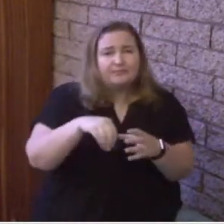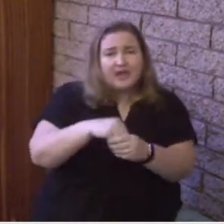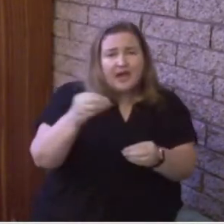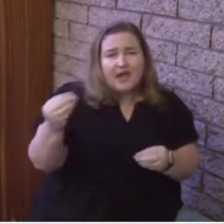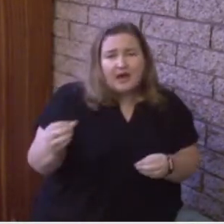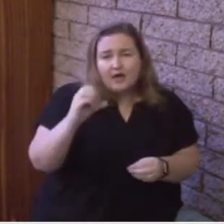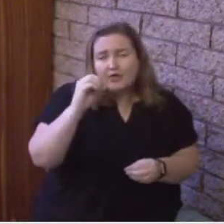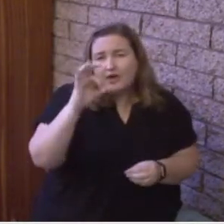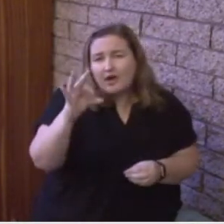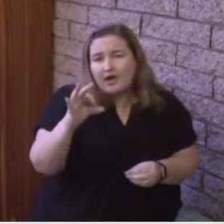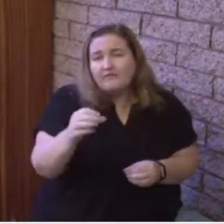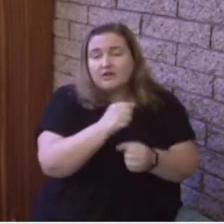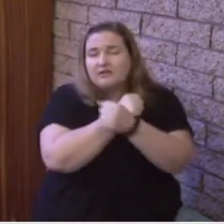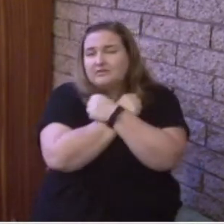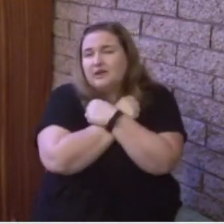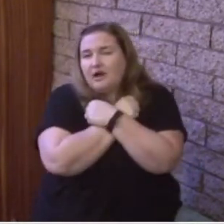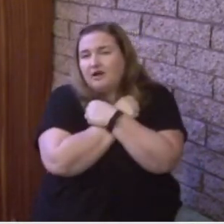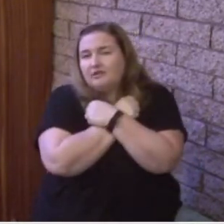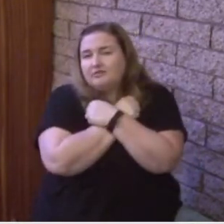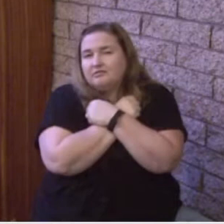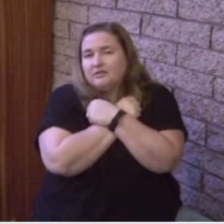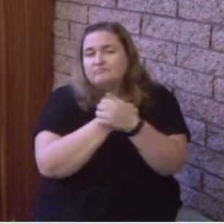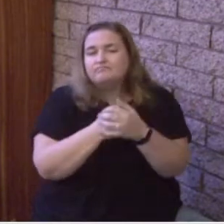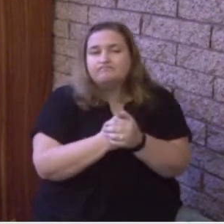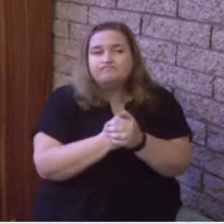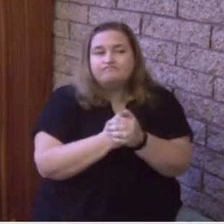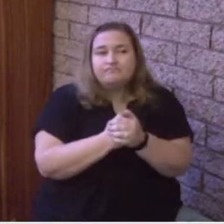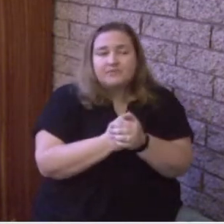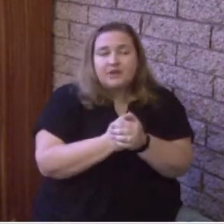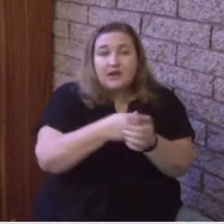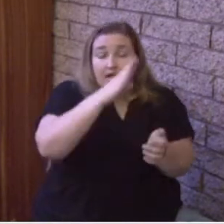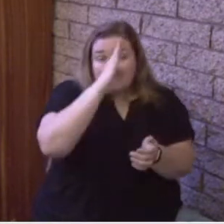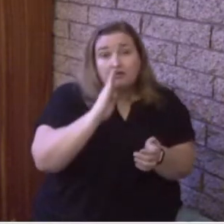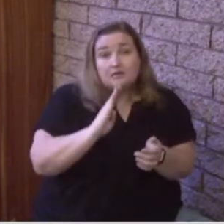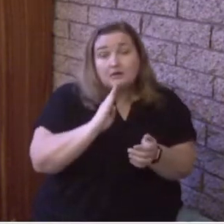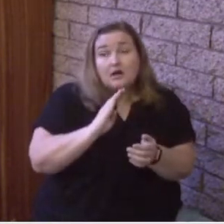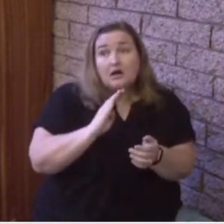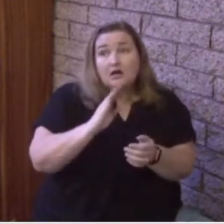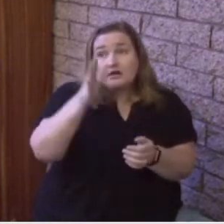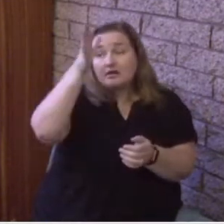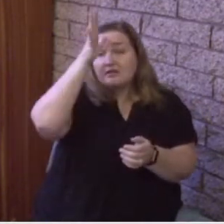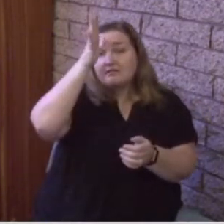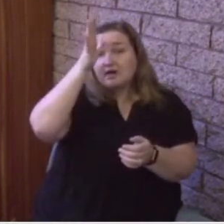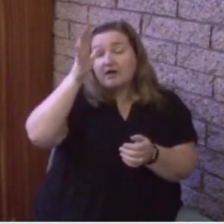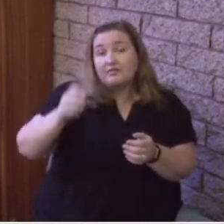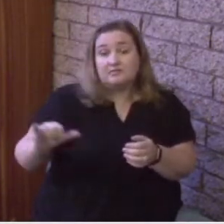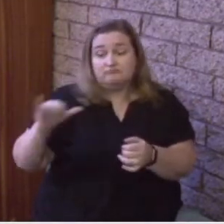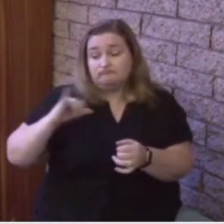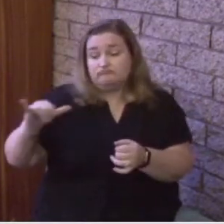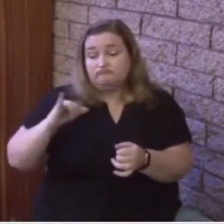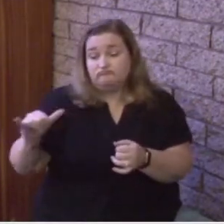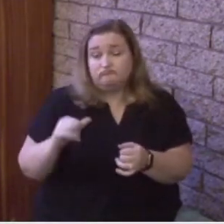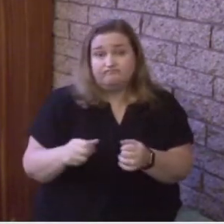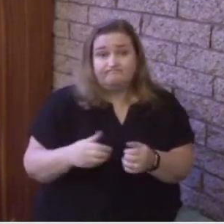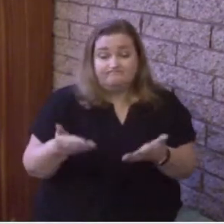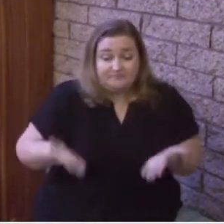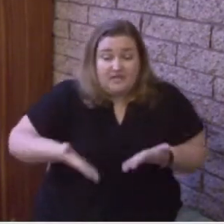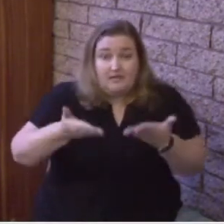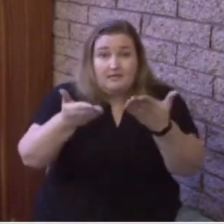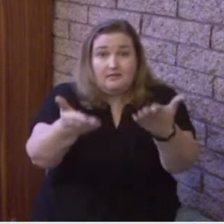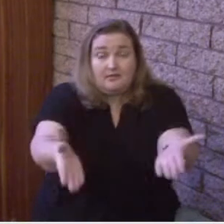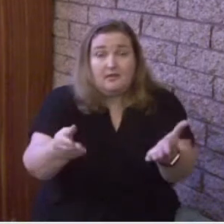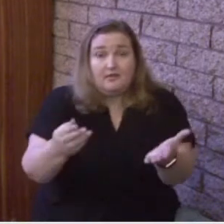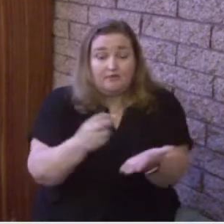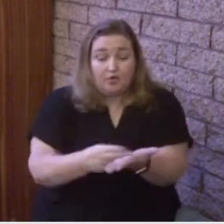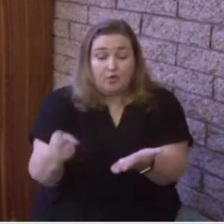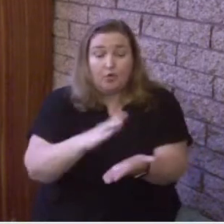and God the Father, out of his love, sent the Holy Spirit, that third part